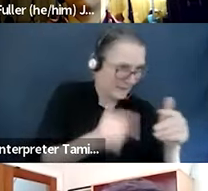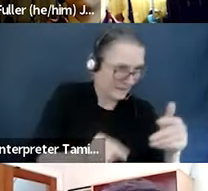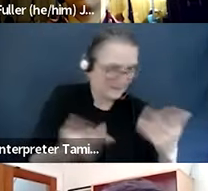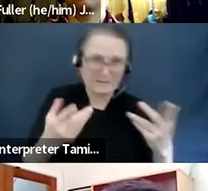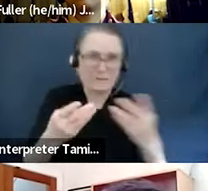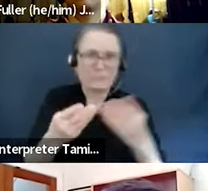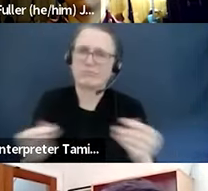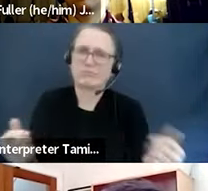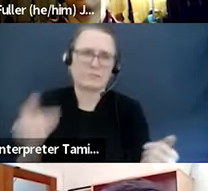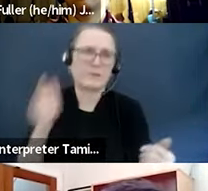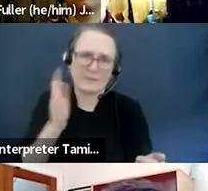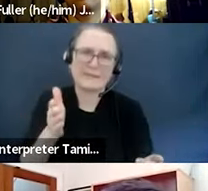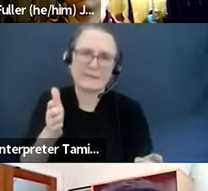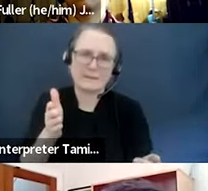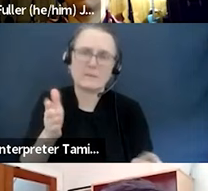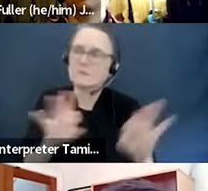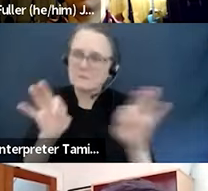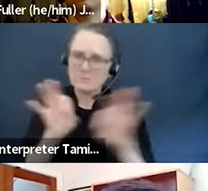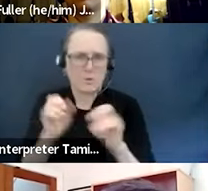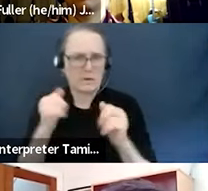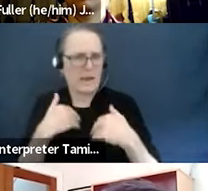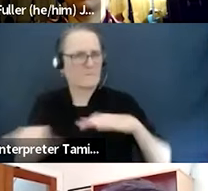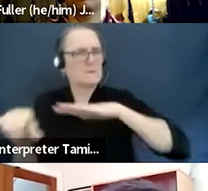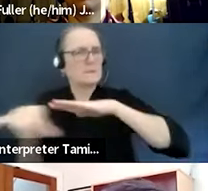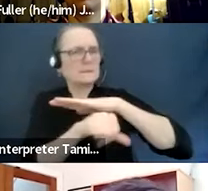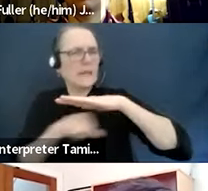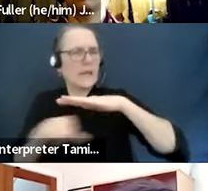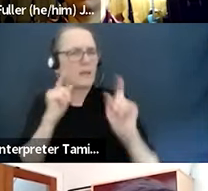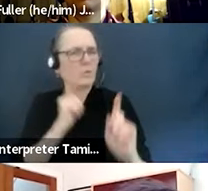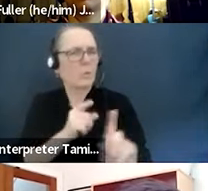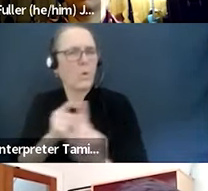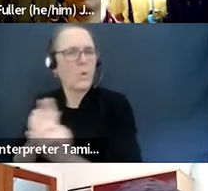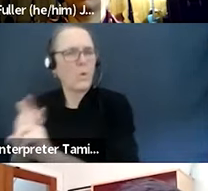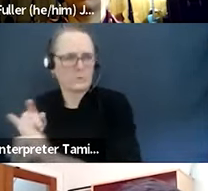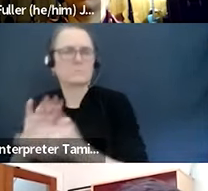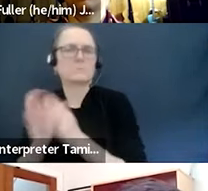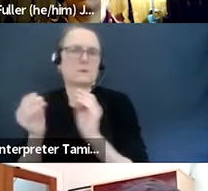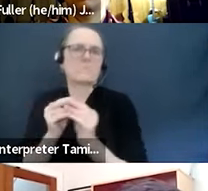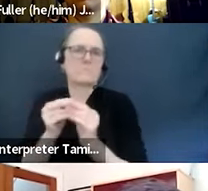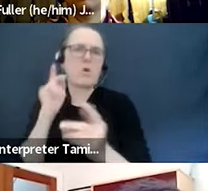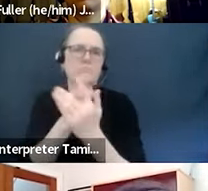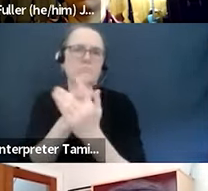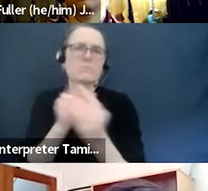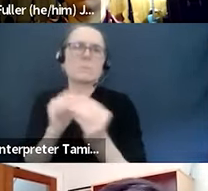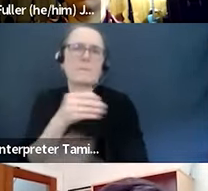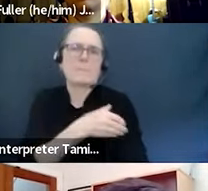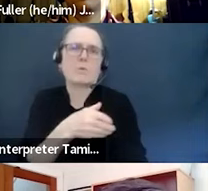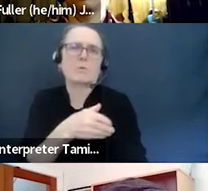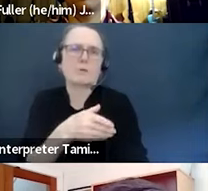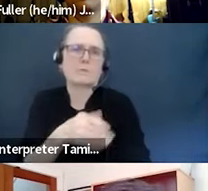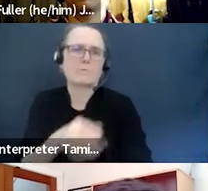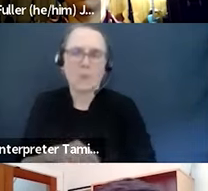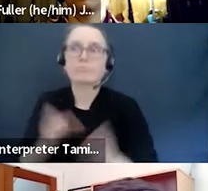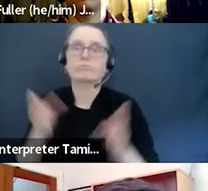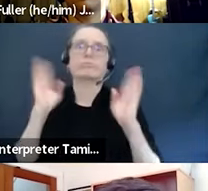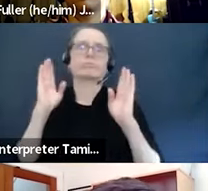Really solid. Thank you, Nina. Any thoughts, Amy? Anything you wanted to add? I would agree